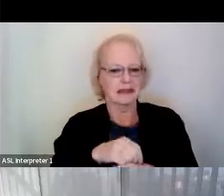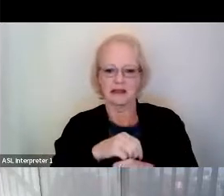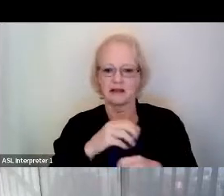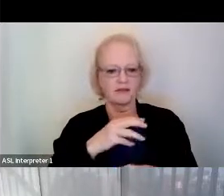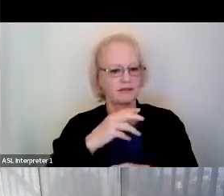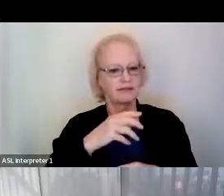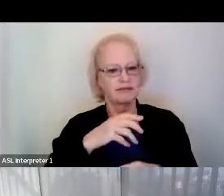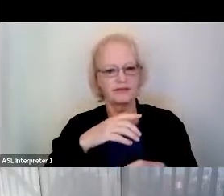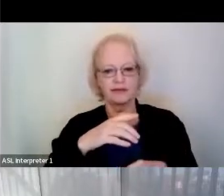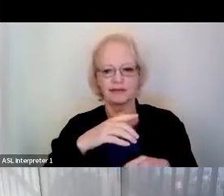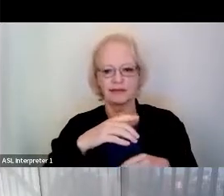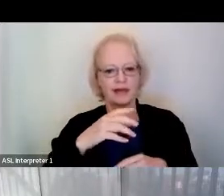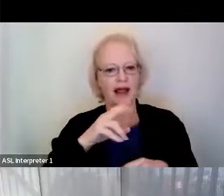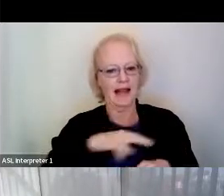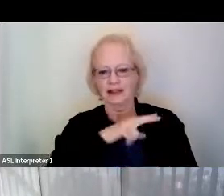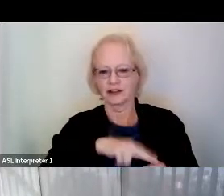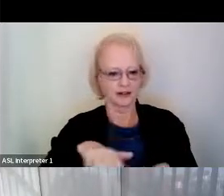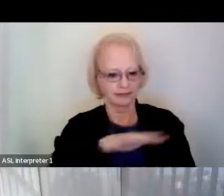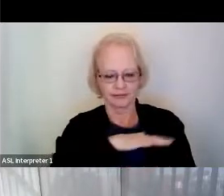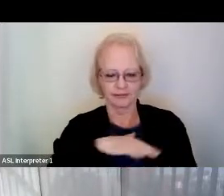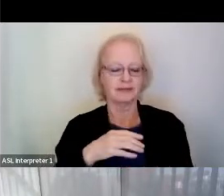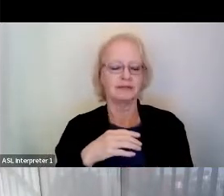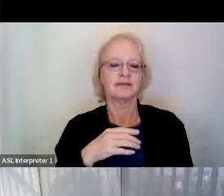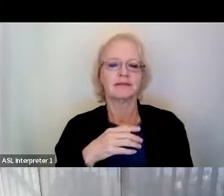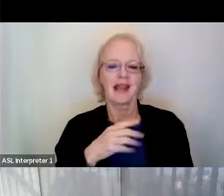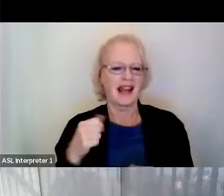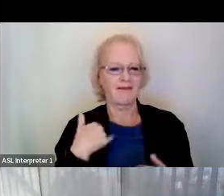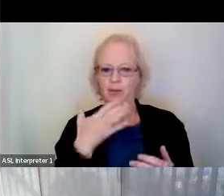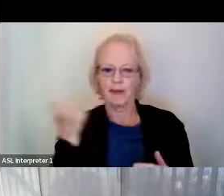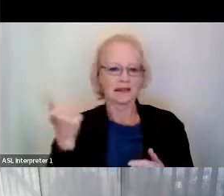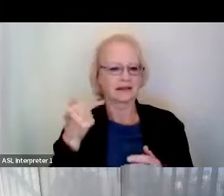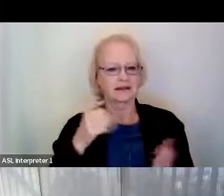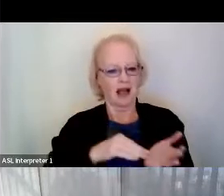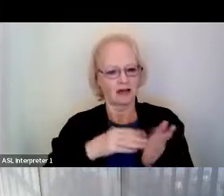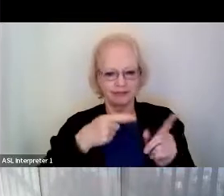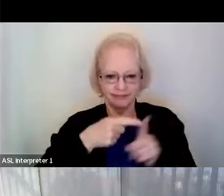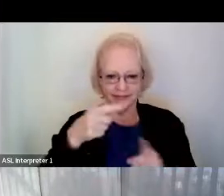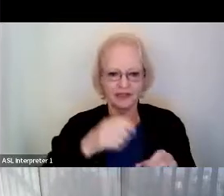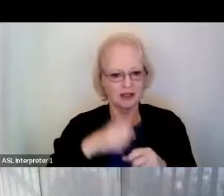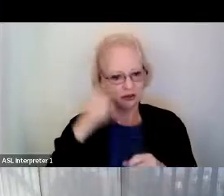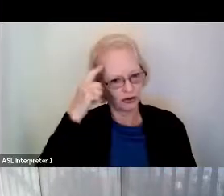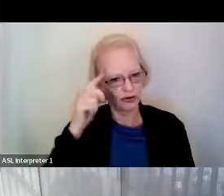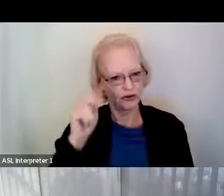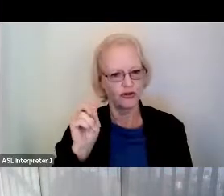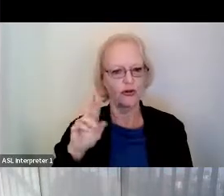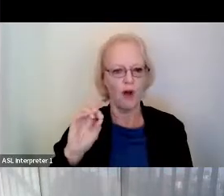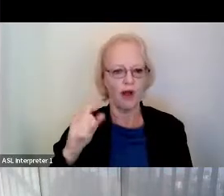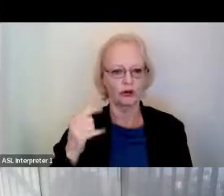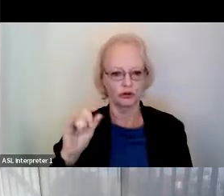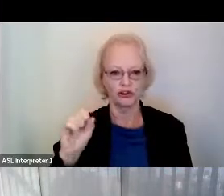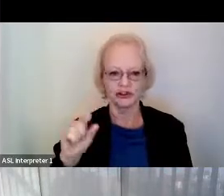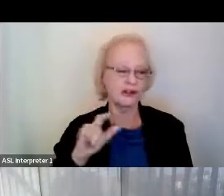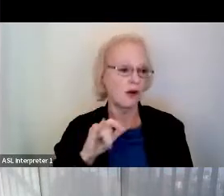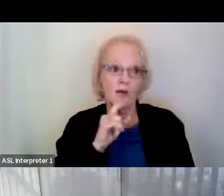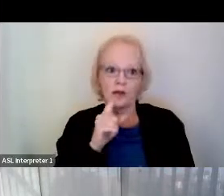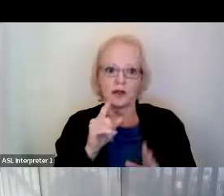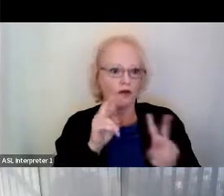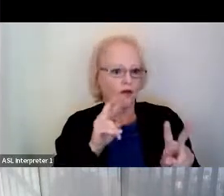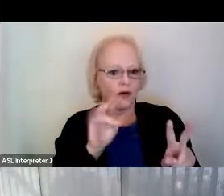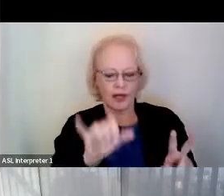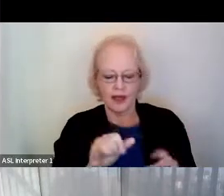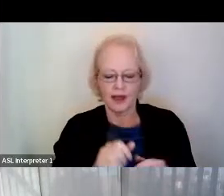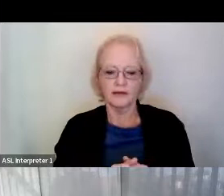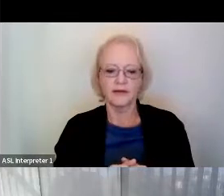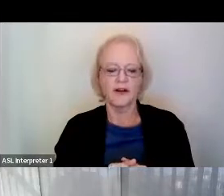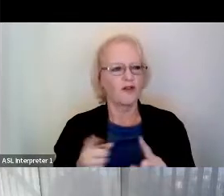who specialize in neurology. So I was really looking forward to it. My first thought was, oh, the doctor is going